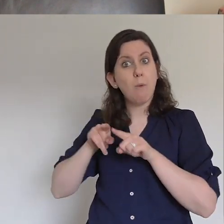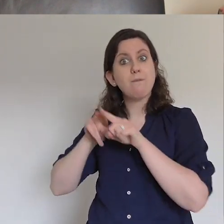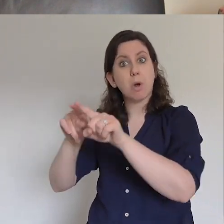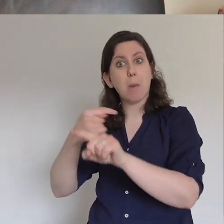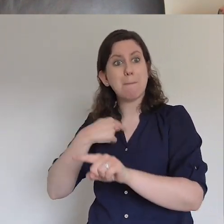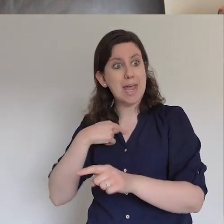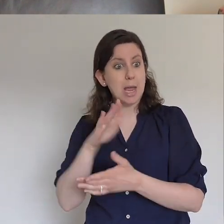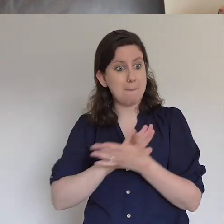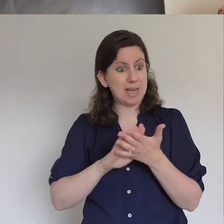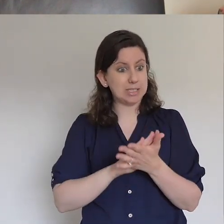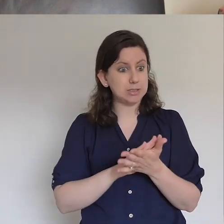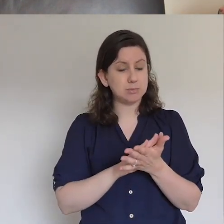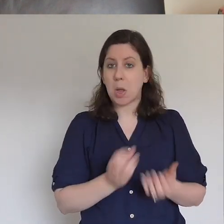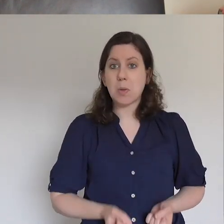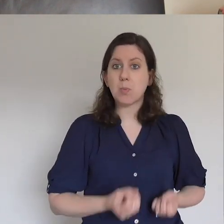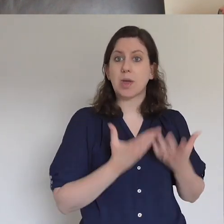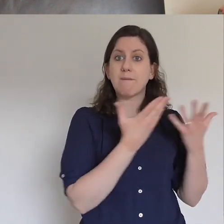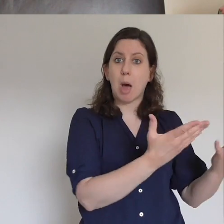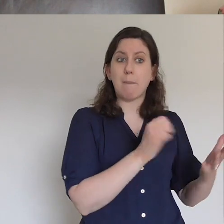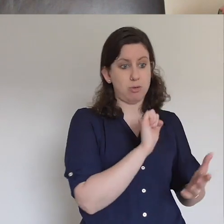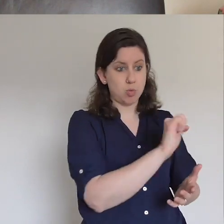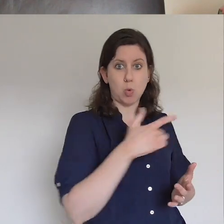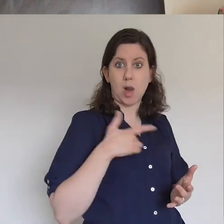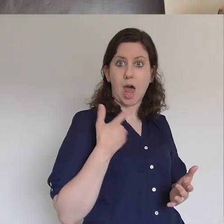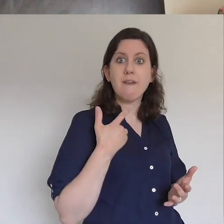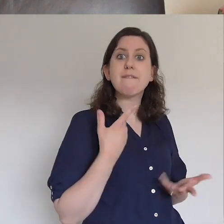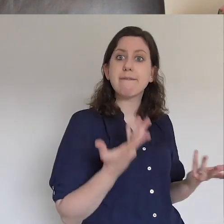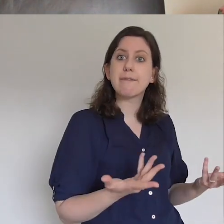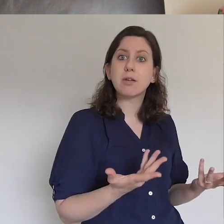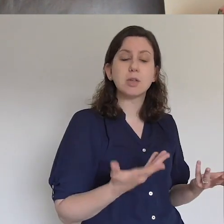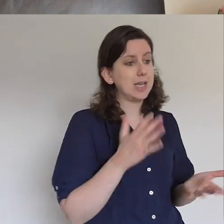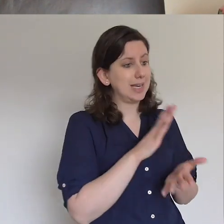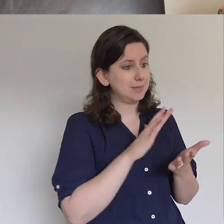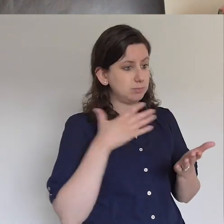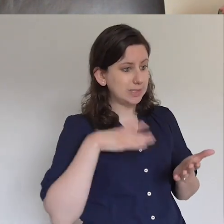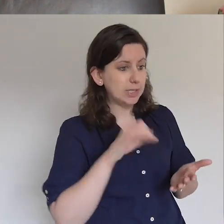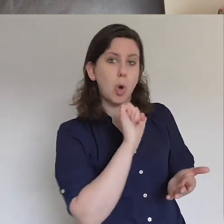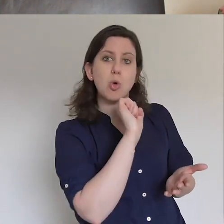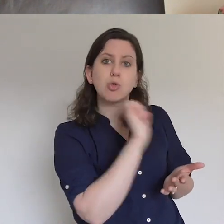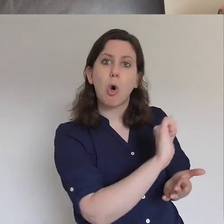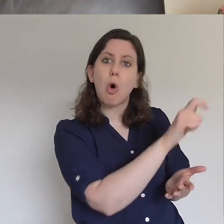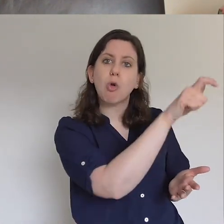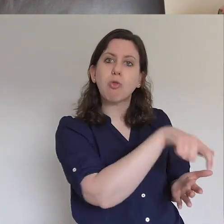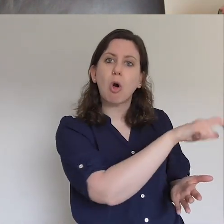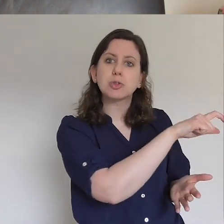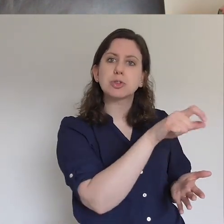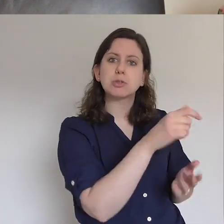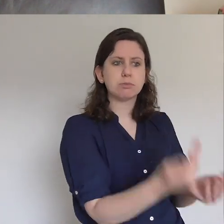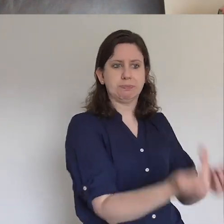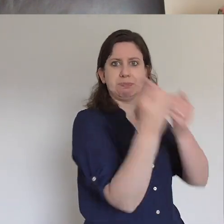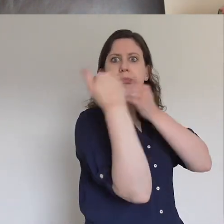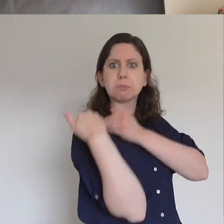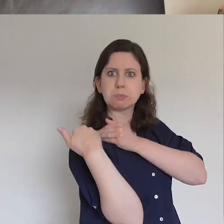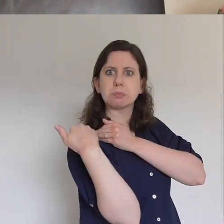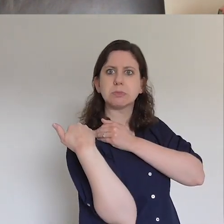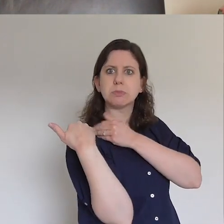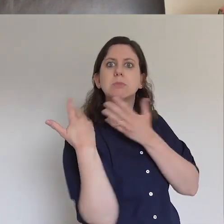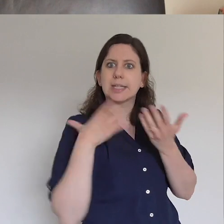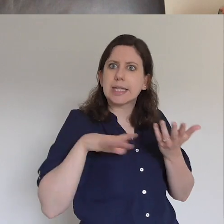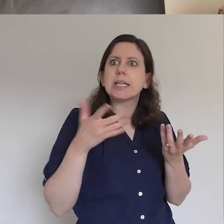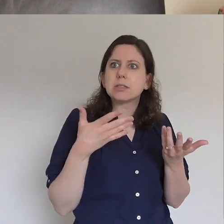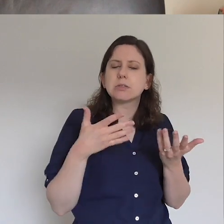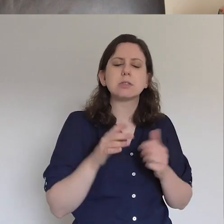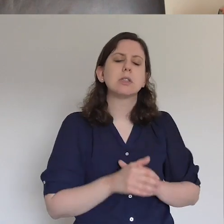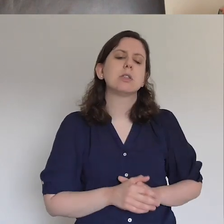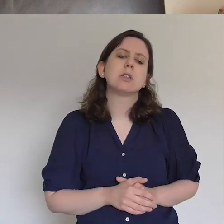take up your cross, deny yourself. That's a huge cost but it's well worth making. And what's so challenging about a passage like this is the disciples